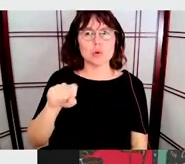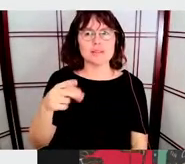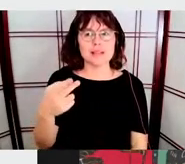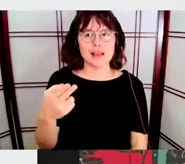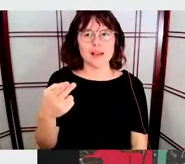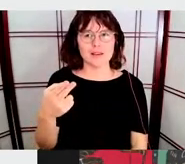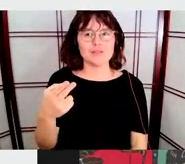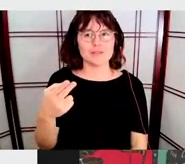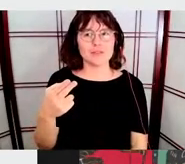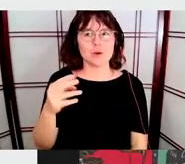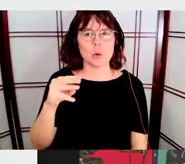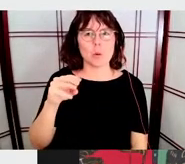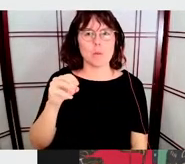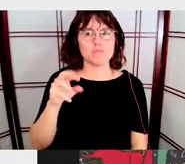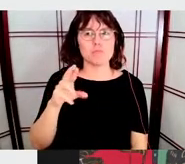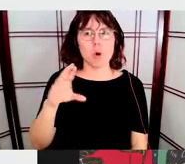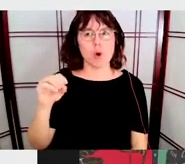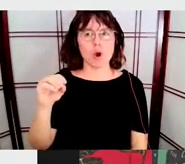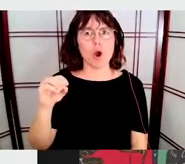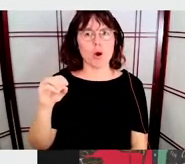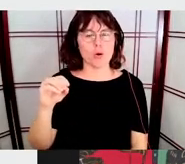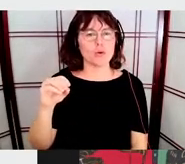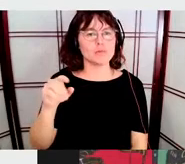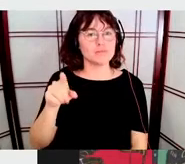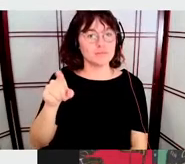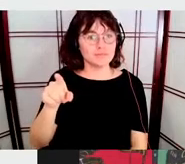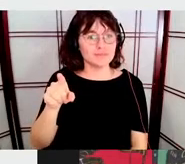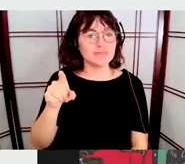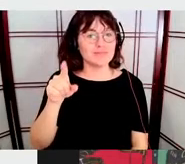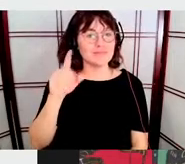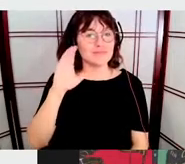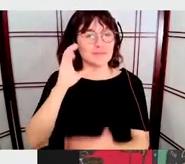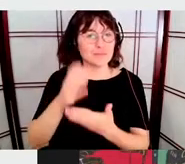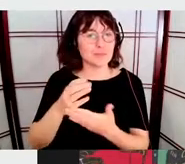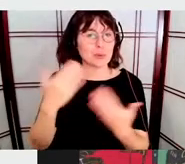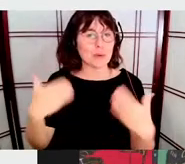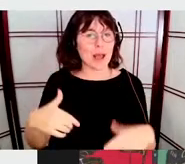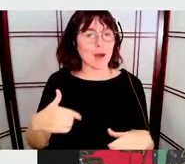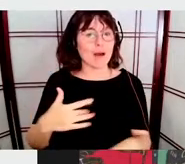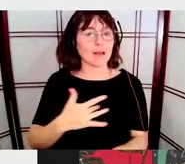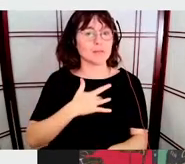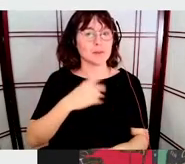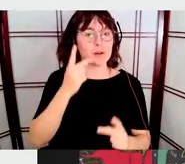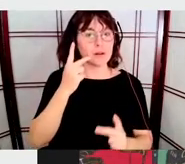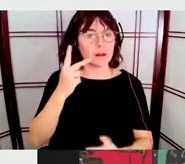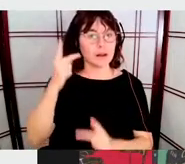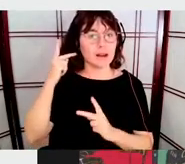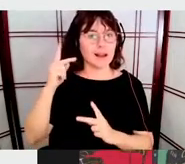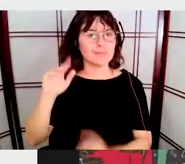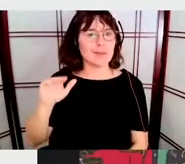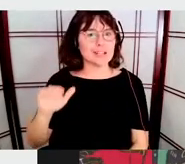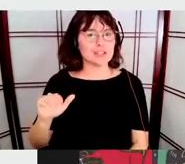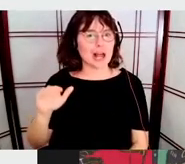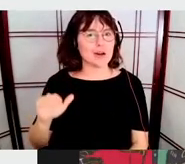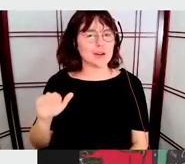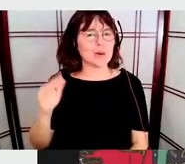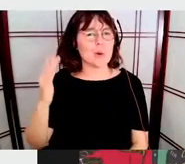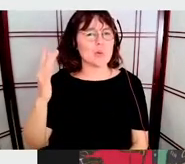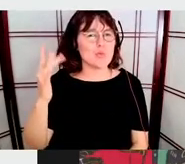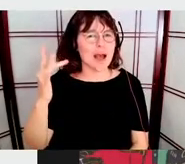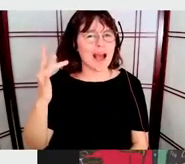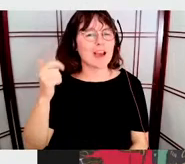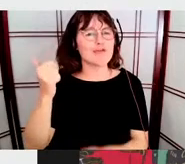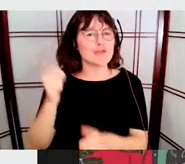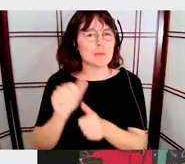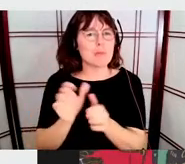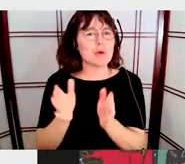me back to my childhood. It really resembles to the books of Where is Hualdo? Where you can